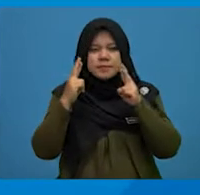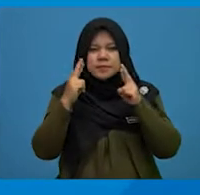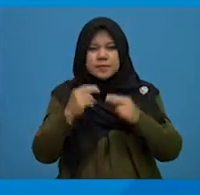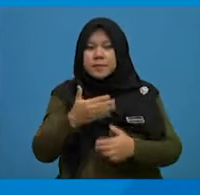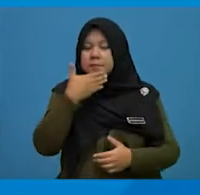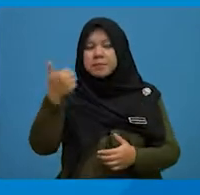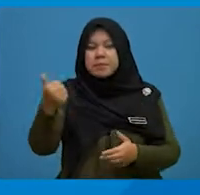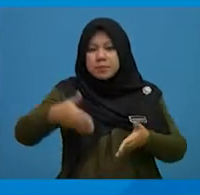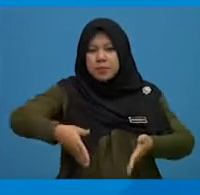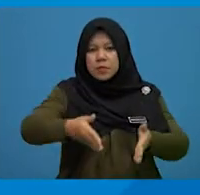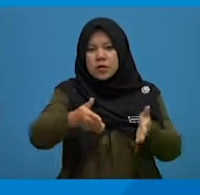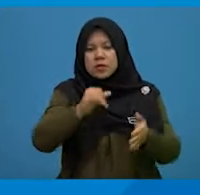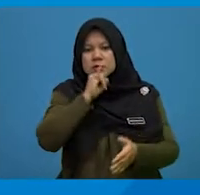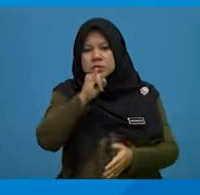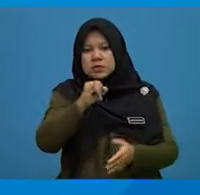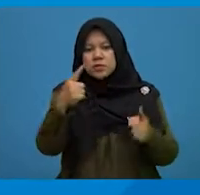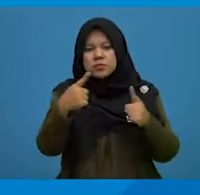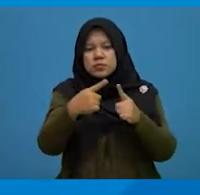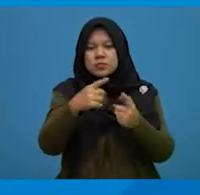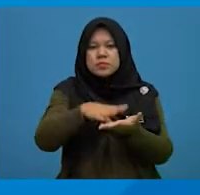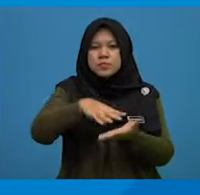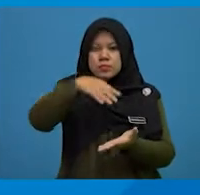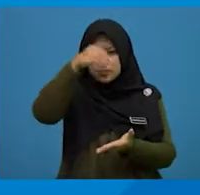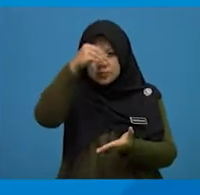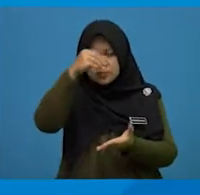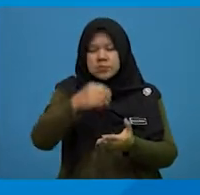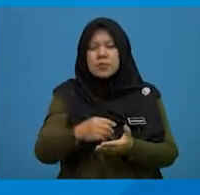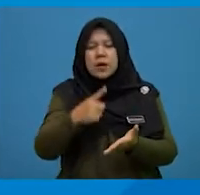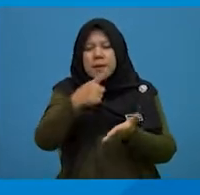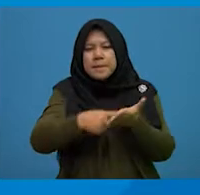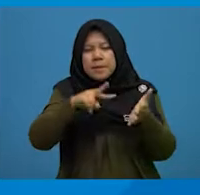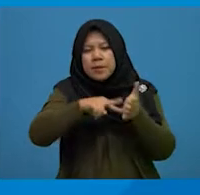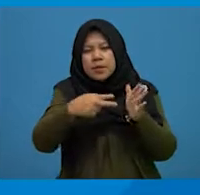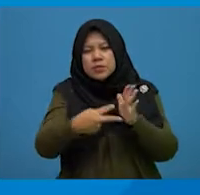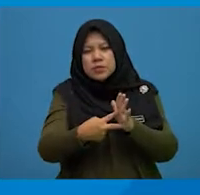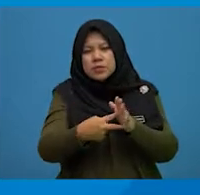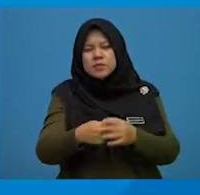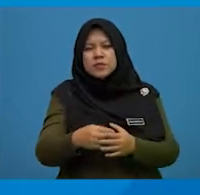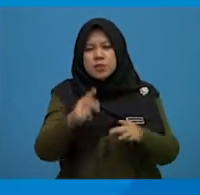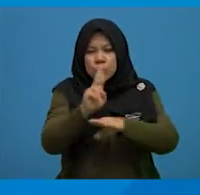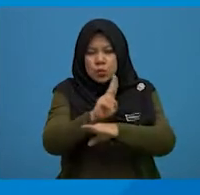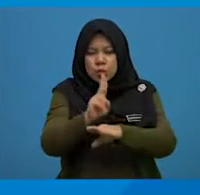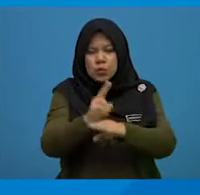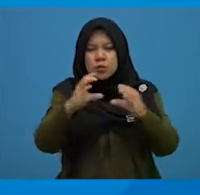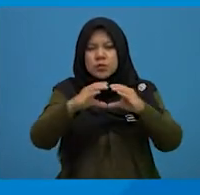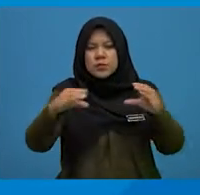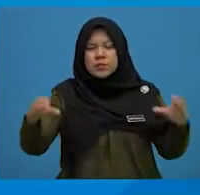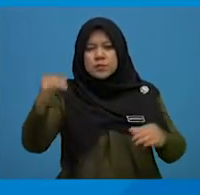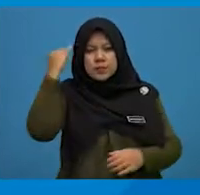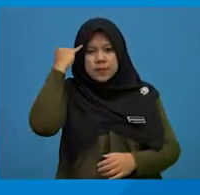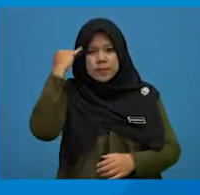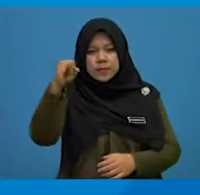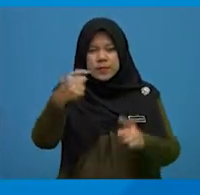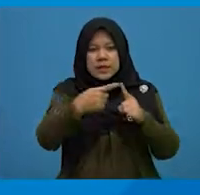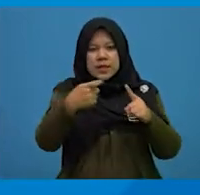best way is to learn to infer meanings of words using contextual clues